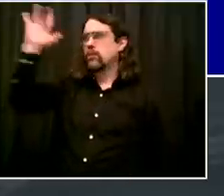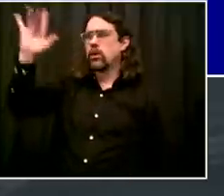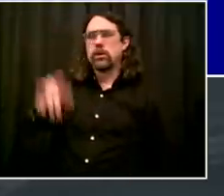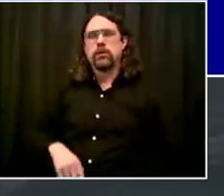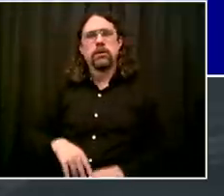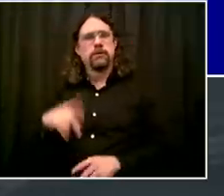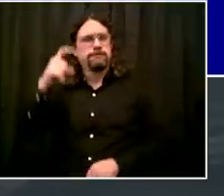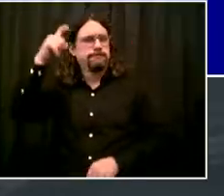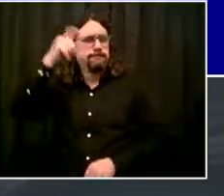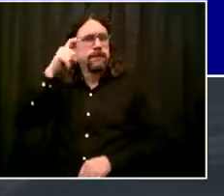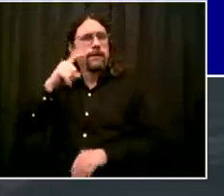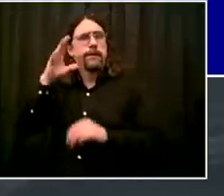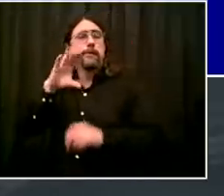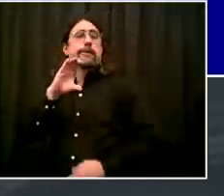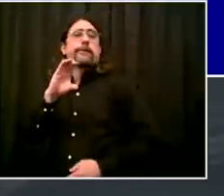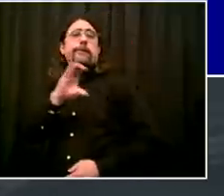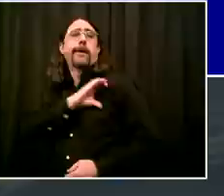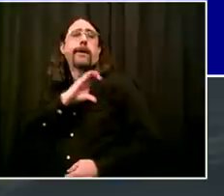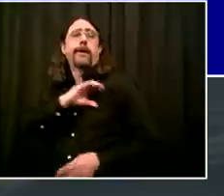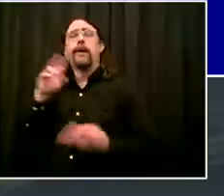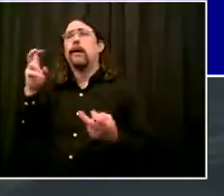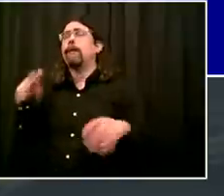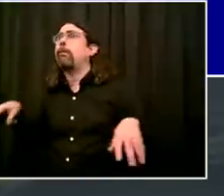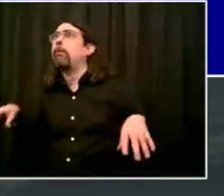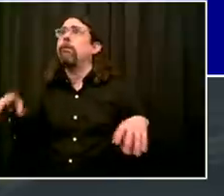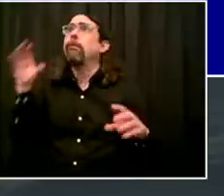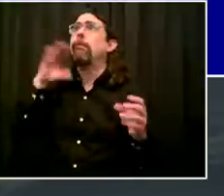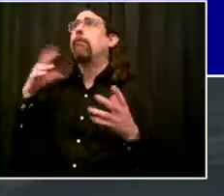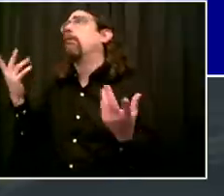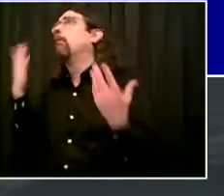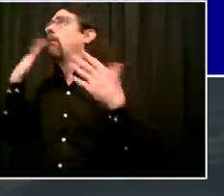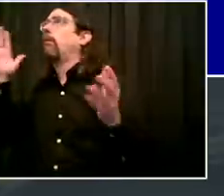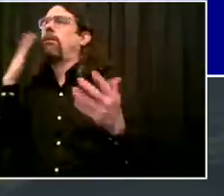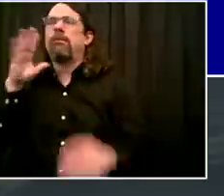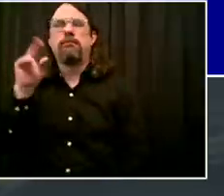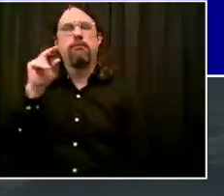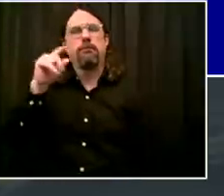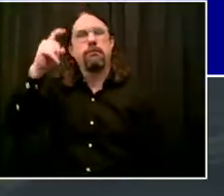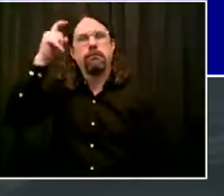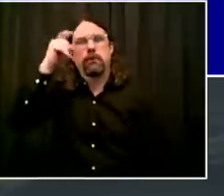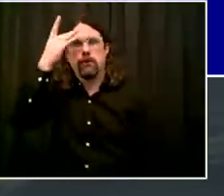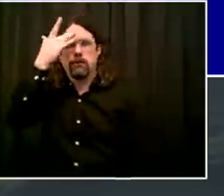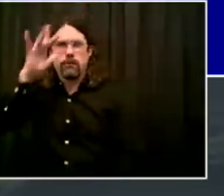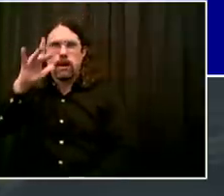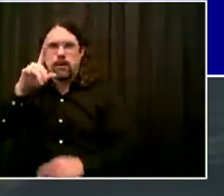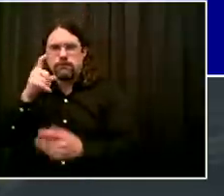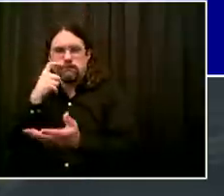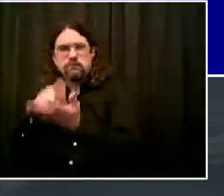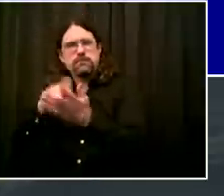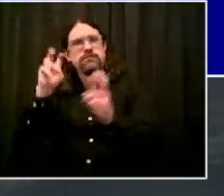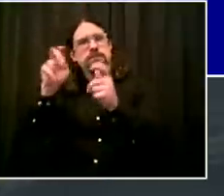with the community, a whole different approach that's had a big, big impact.